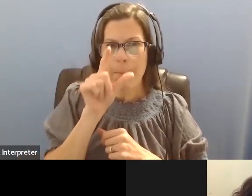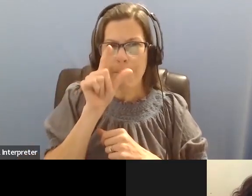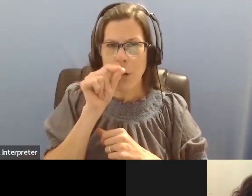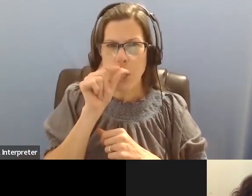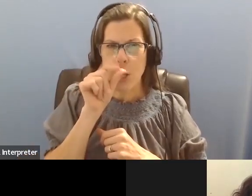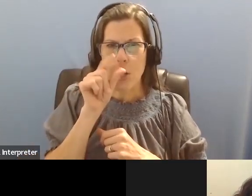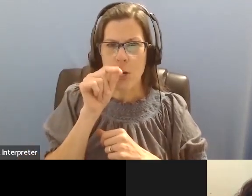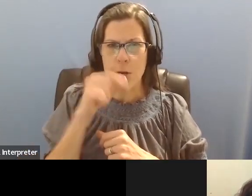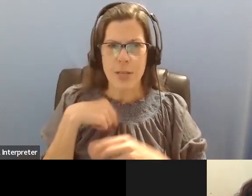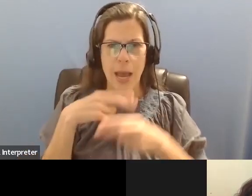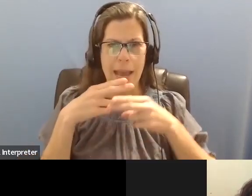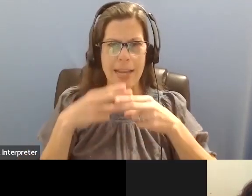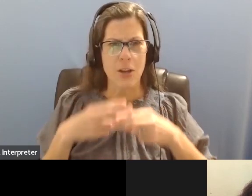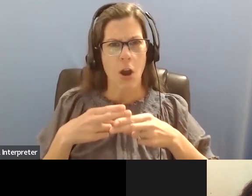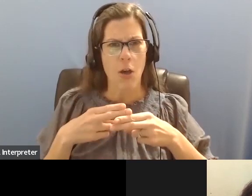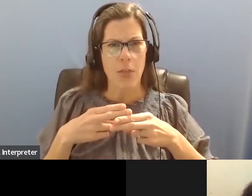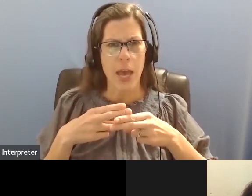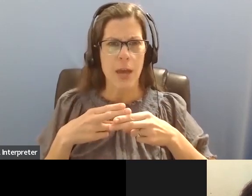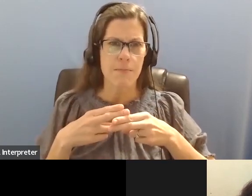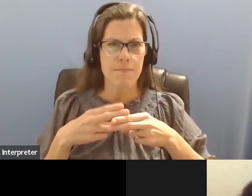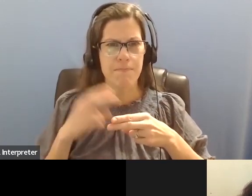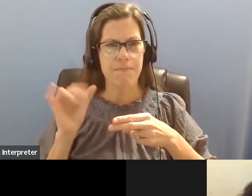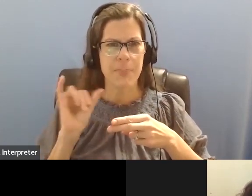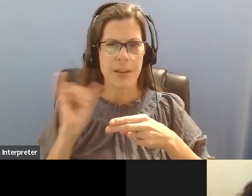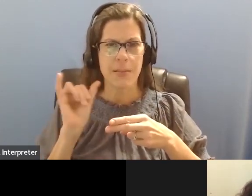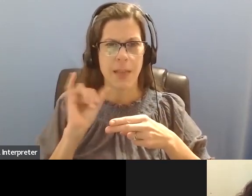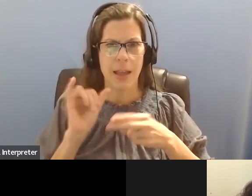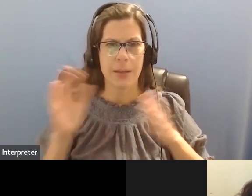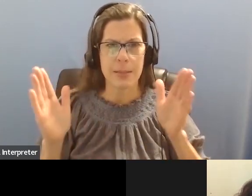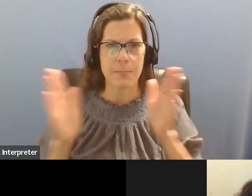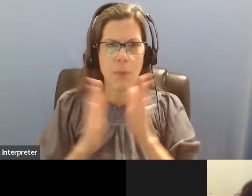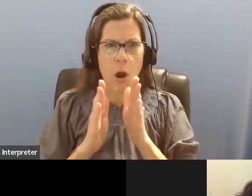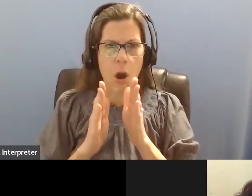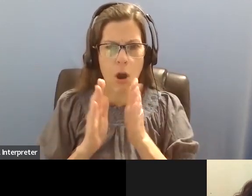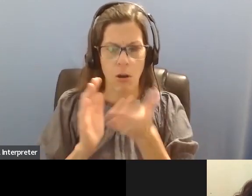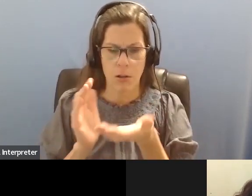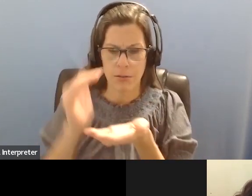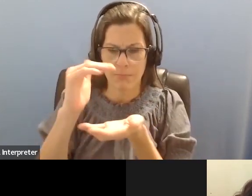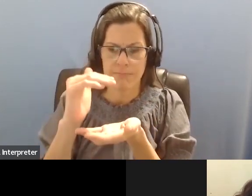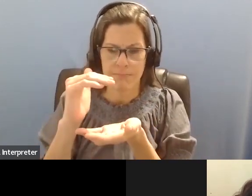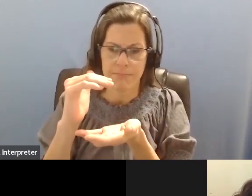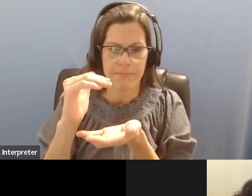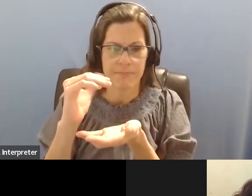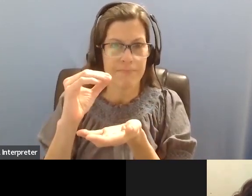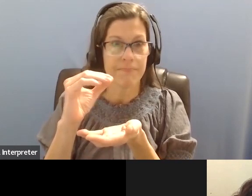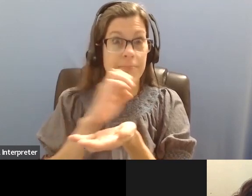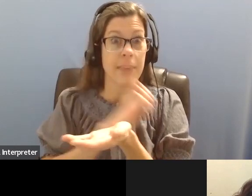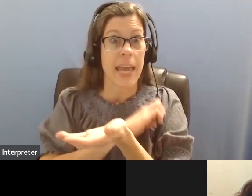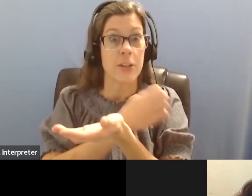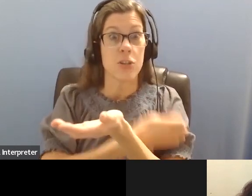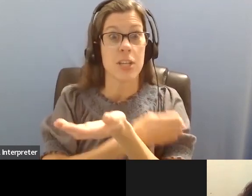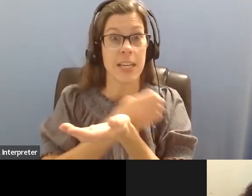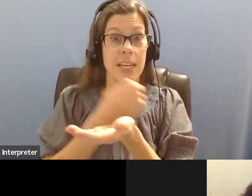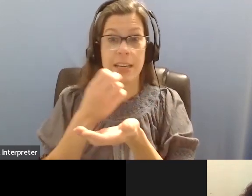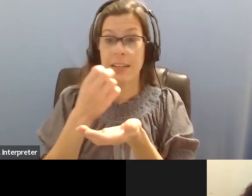packages of wonder, because I think I will never cease to be amazed by them and even